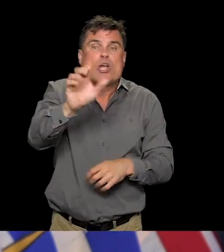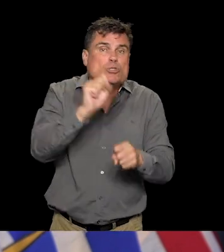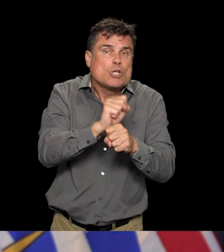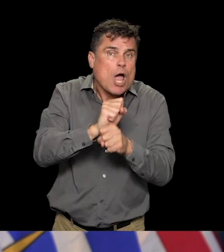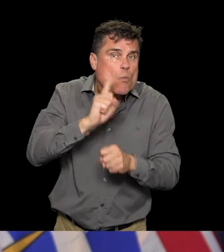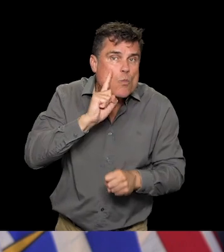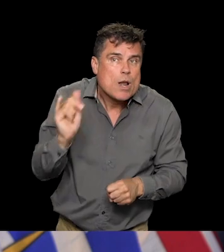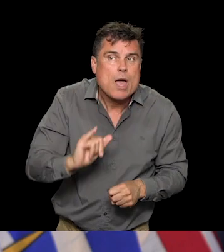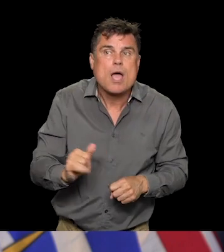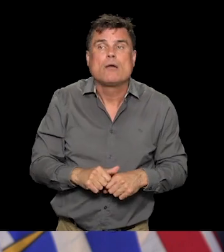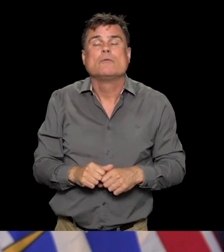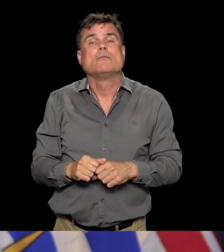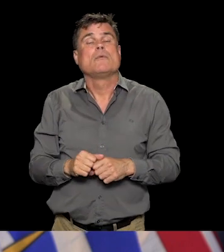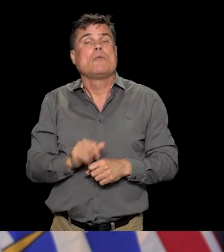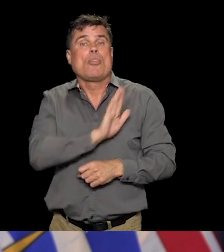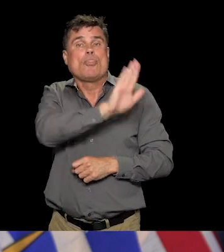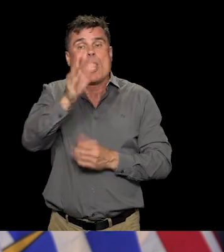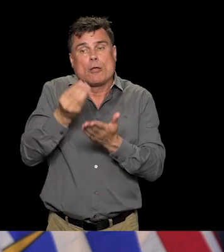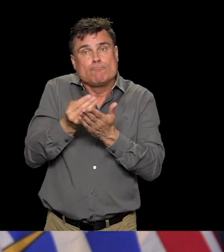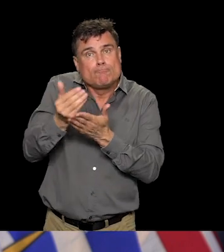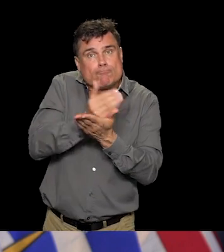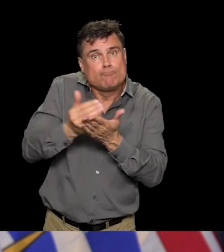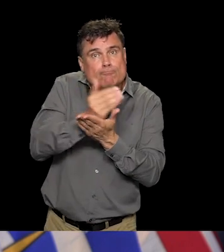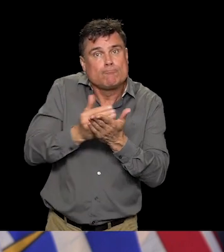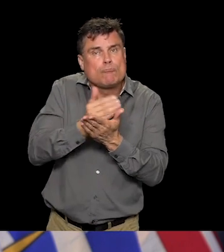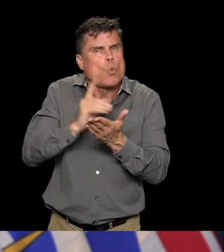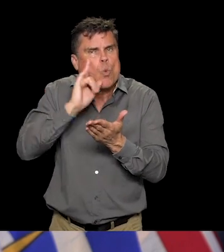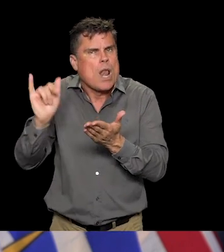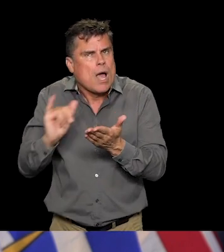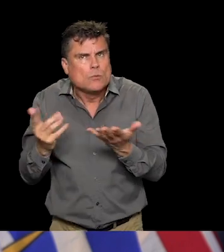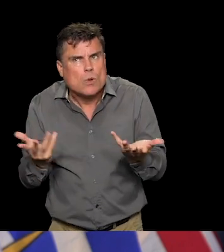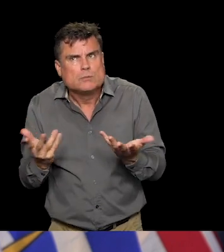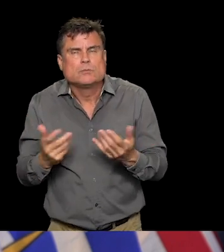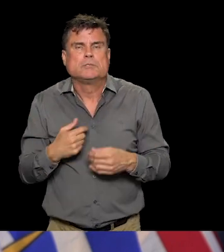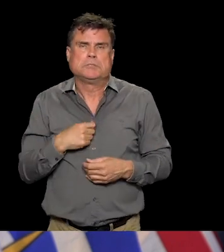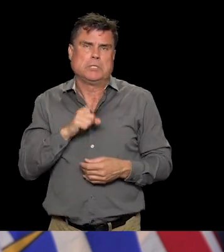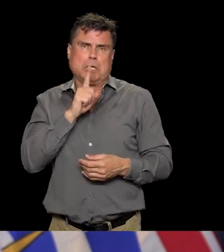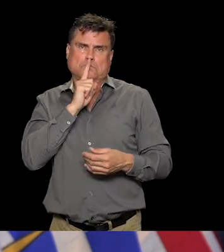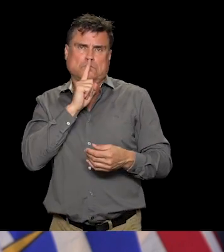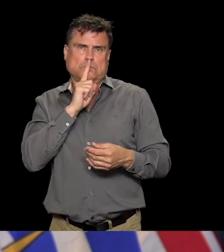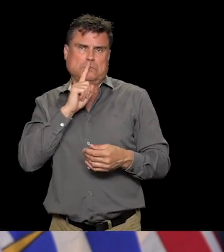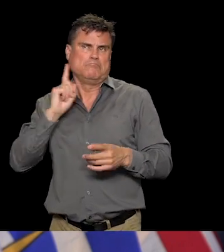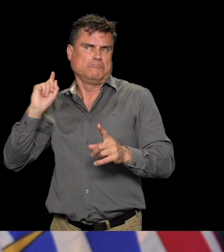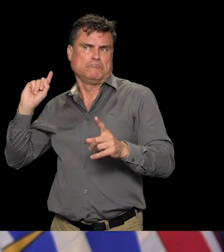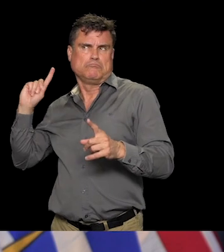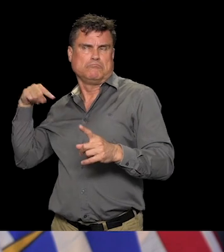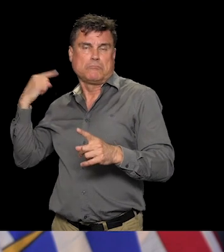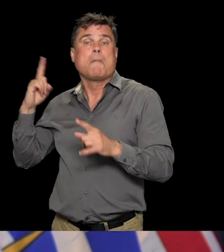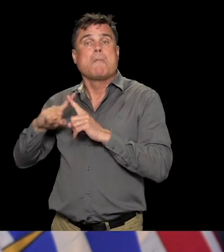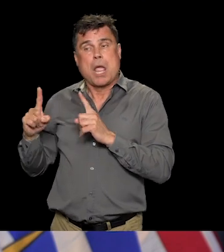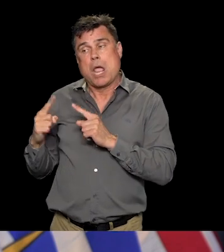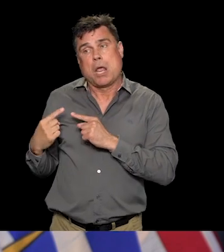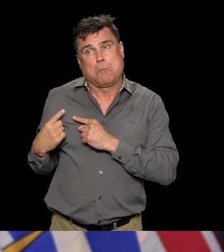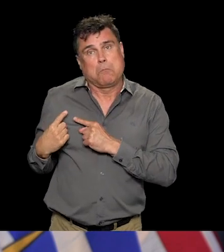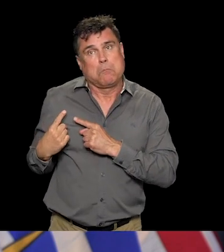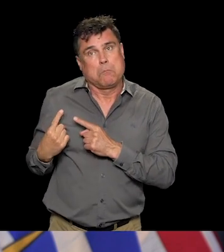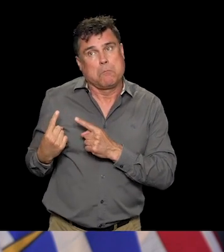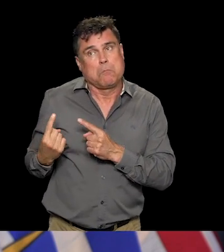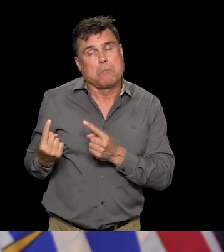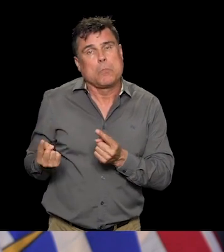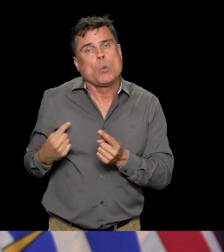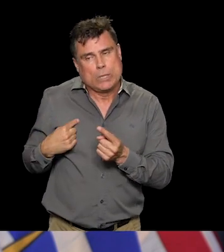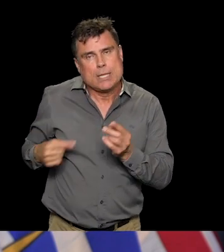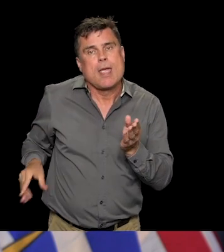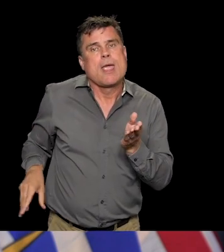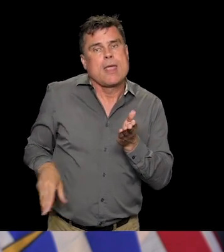is important and we recognize that. We have, from the very beginning, collected information on indigeneity and we